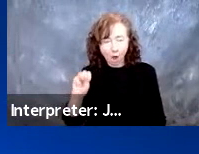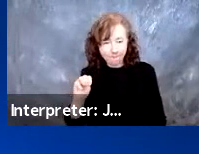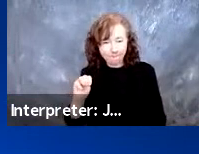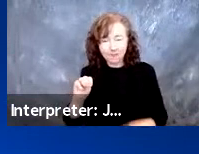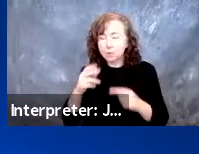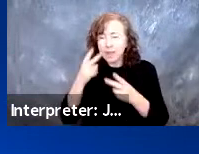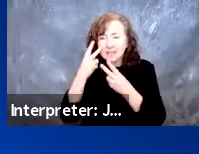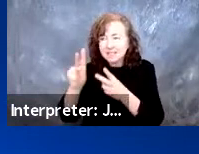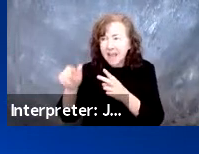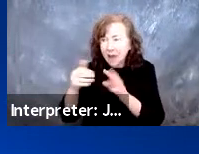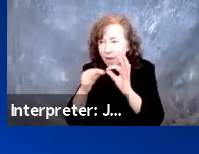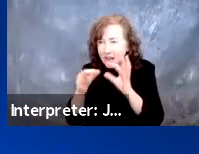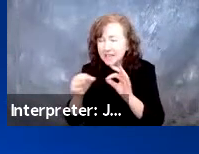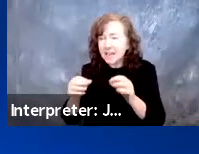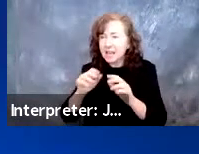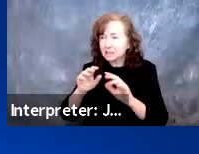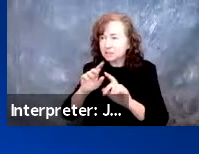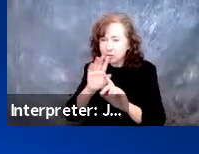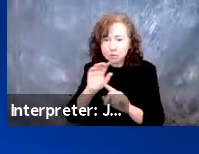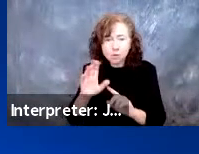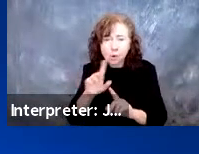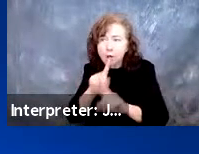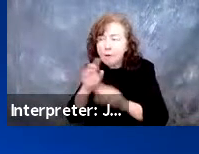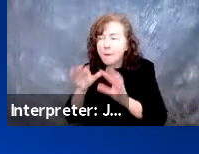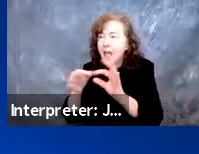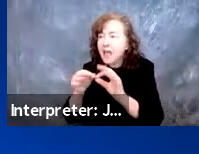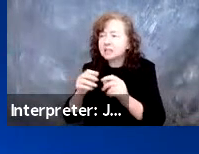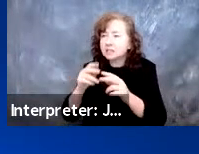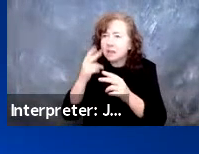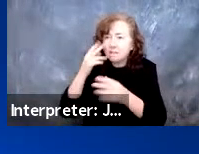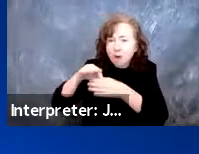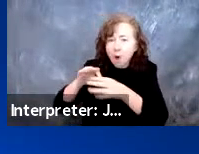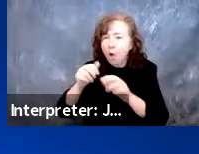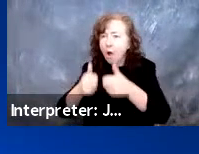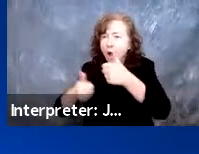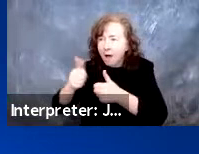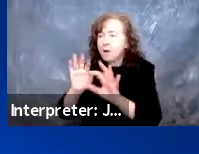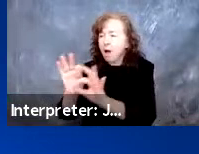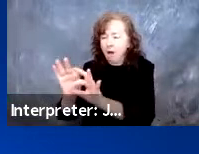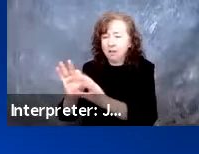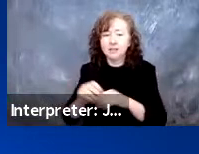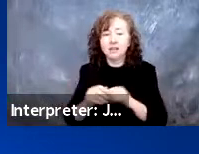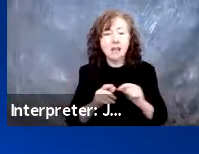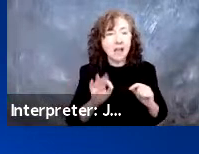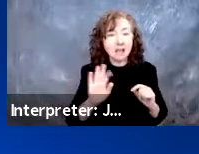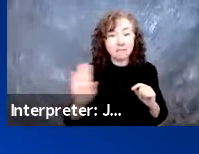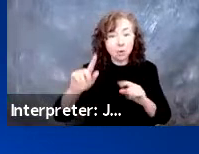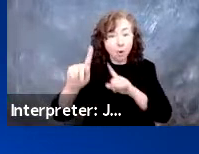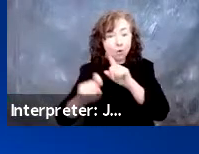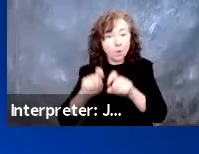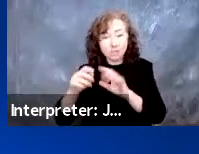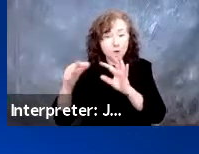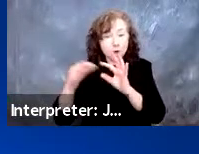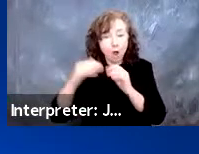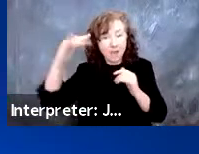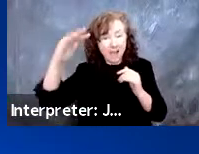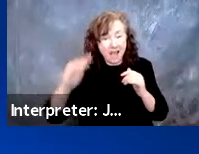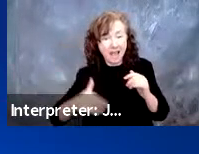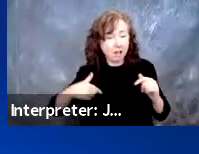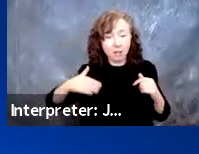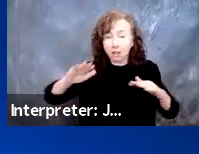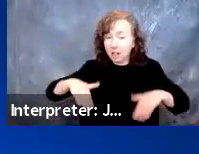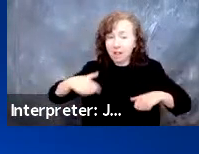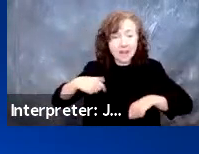ideas, and vote on ideas you like. If we weren't able to get to your comment or question today, please enter it in the online dialogue so it can be part of the conversation.